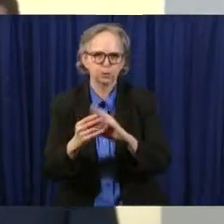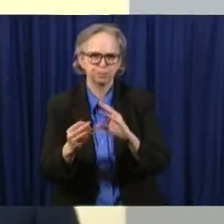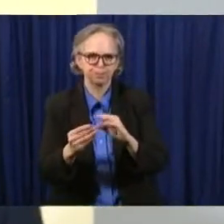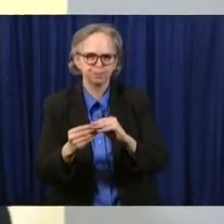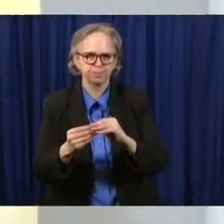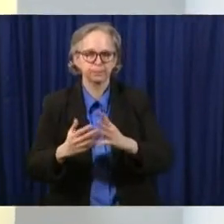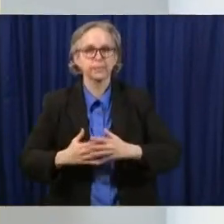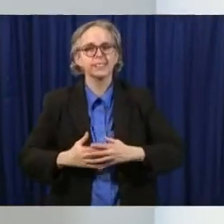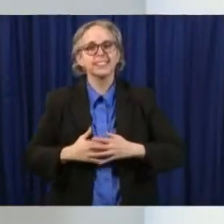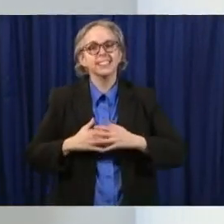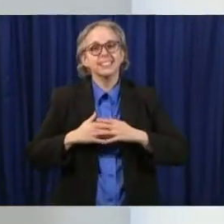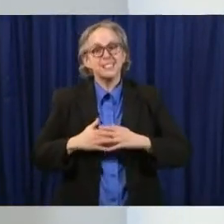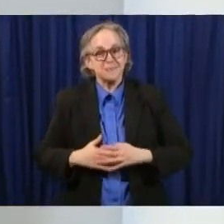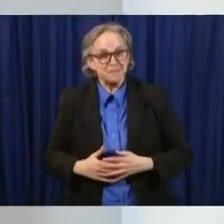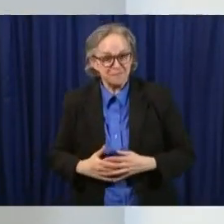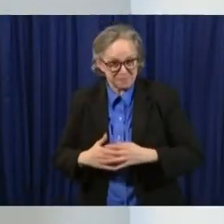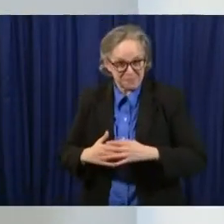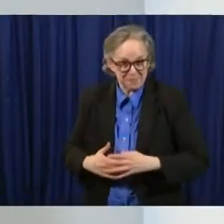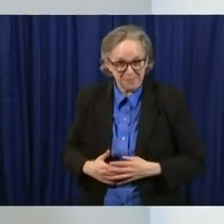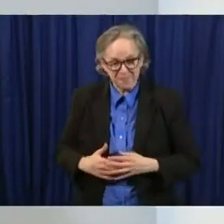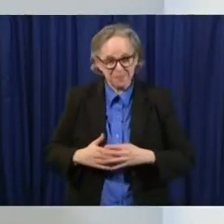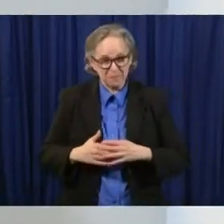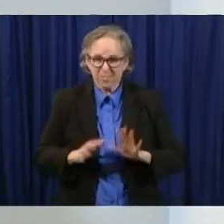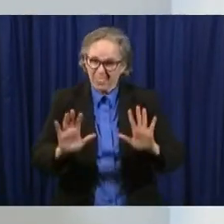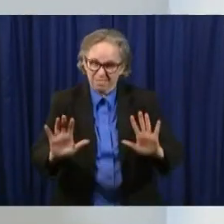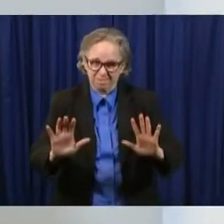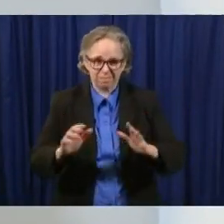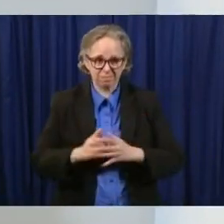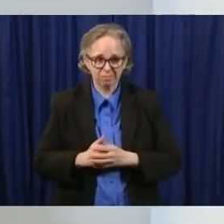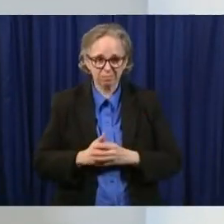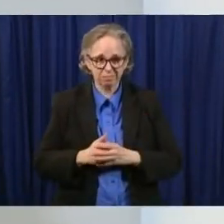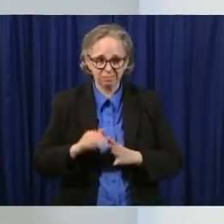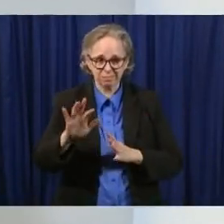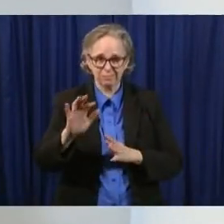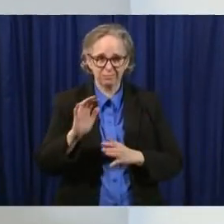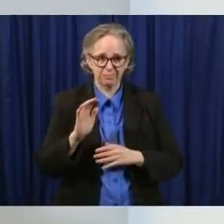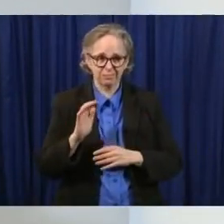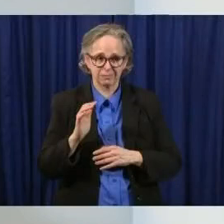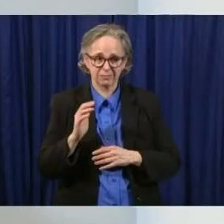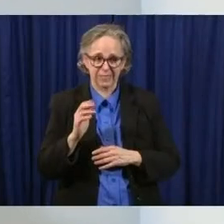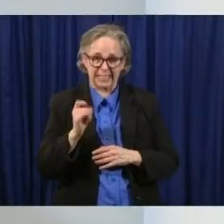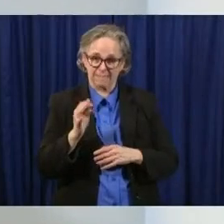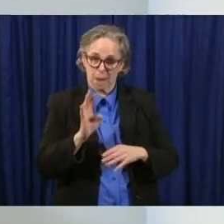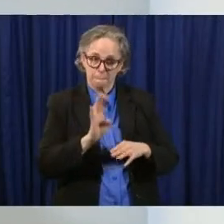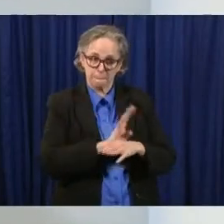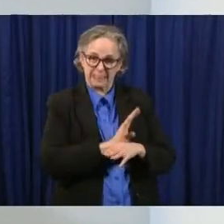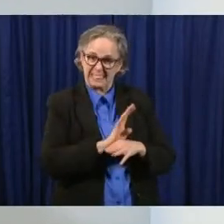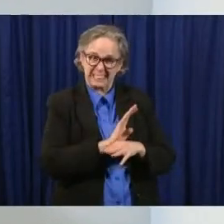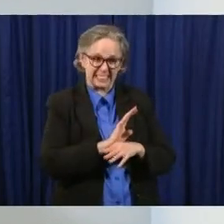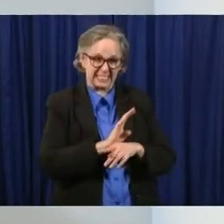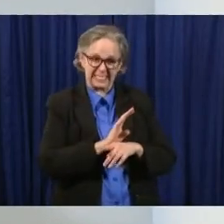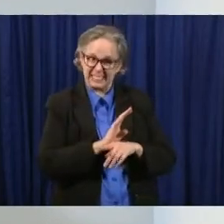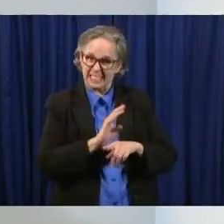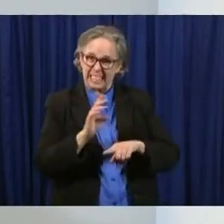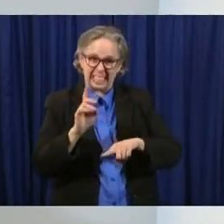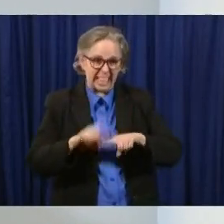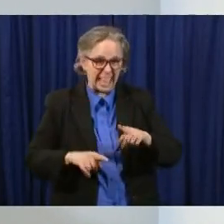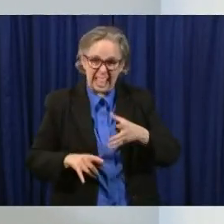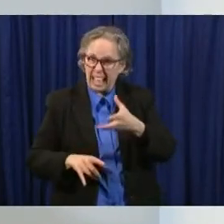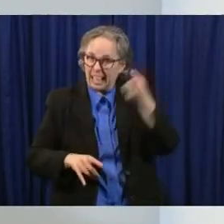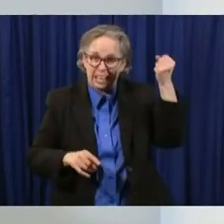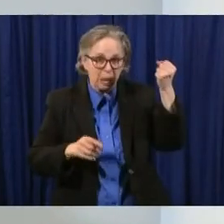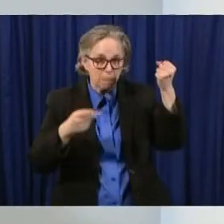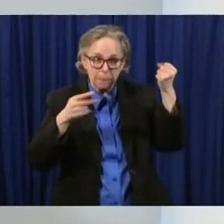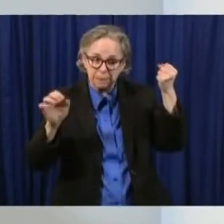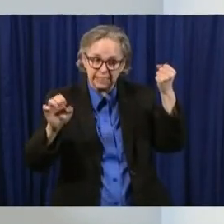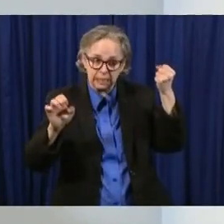the rules if you cannot supply the safety equipment and comply with the standards then you cannot